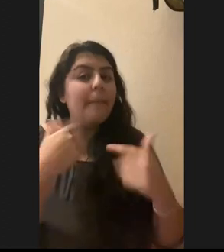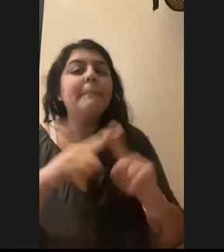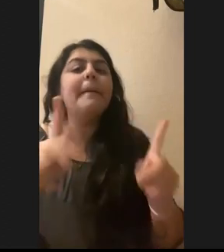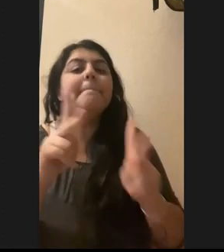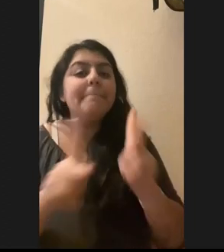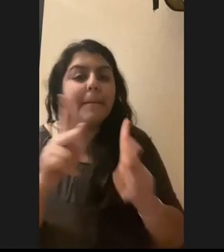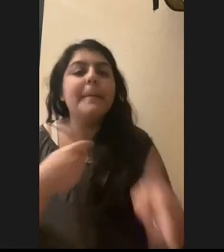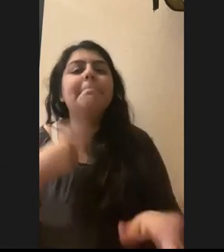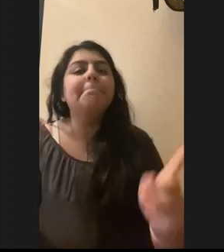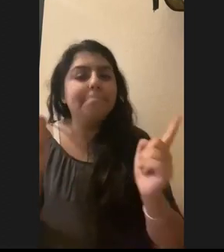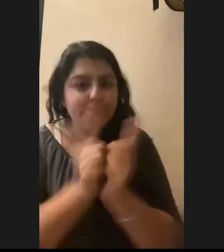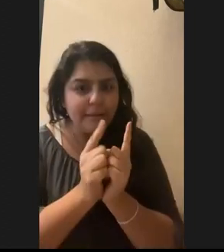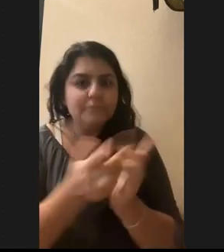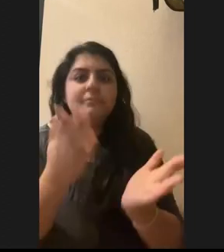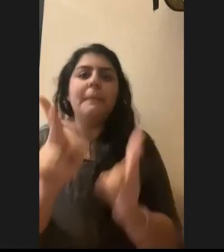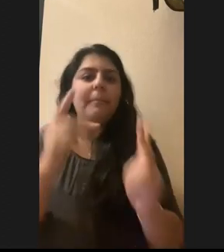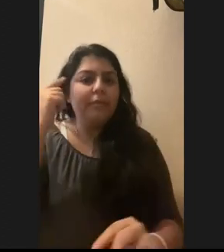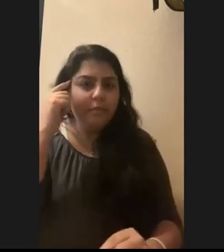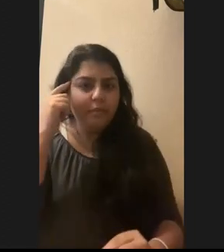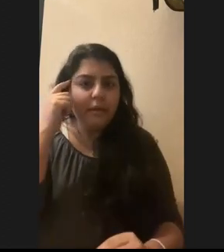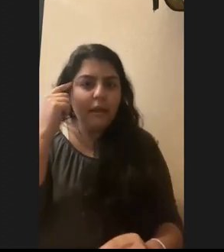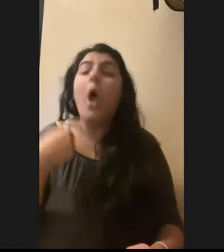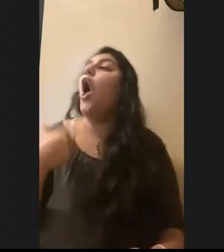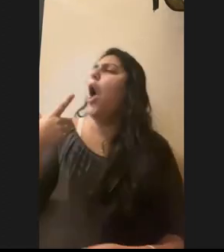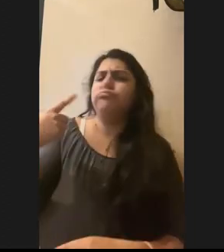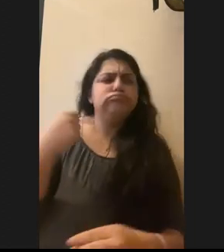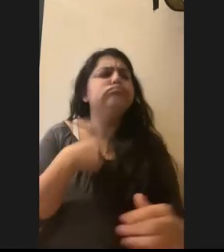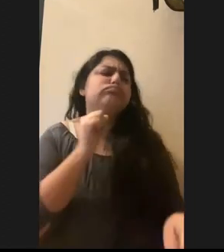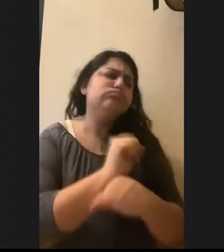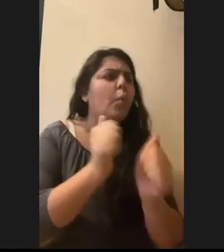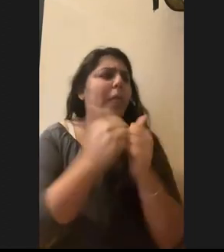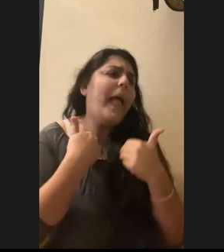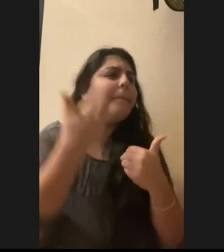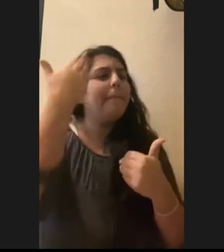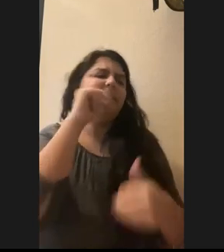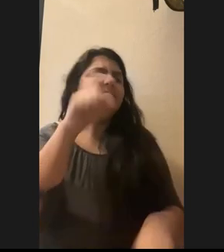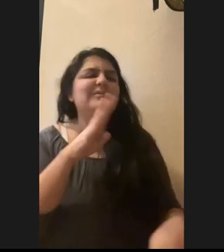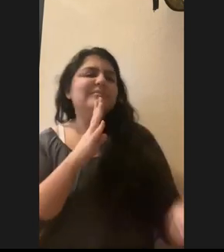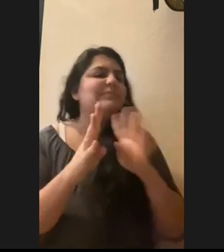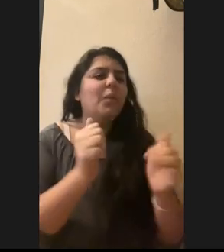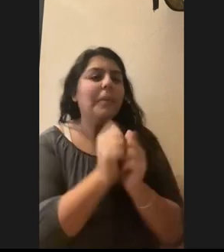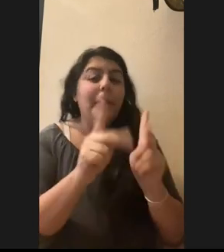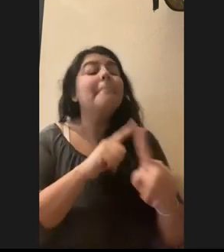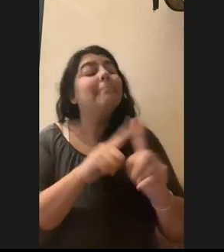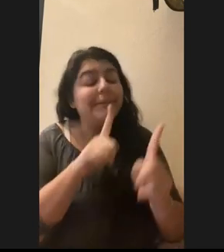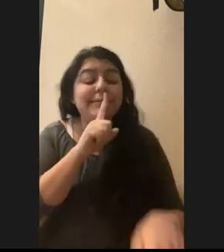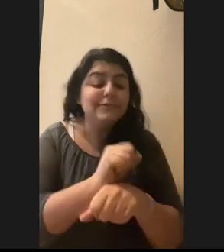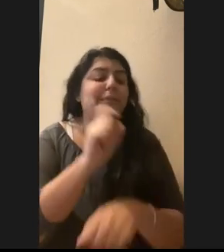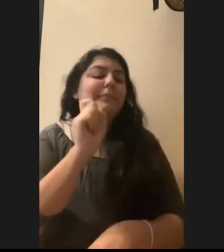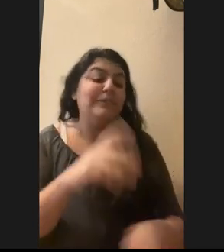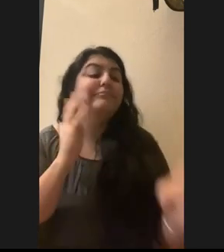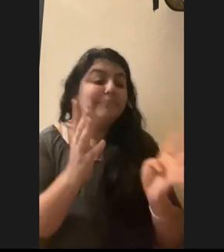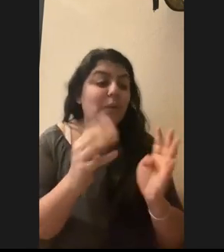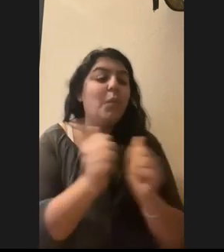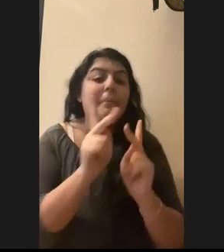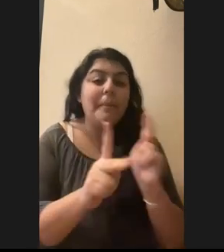um, people think, Oh, I'll go work with animals. So I don't have to talk to people, but it's a lot of talking to people. Um, I meet a